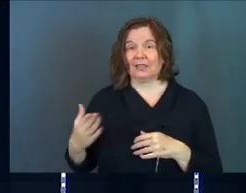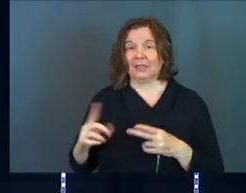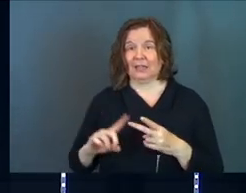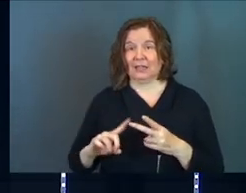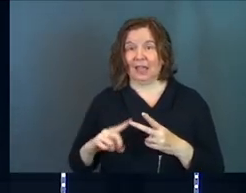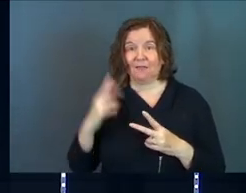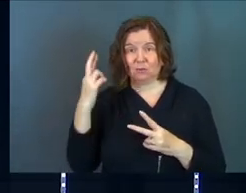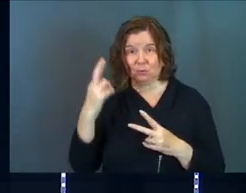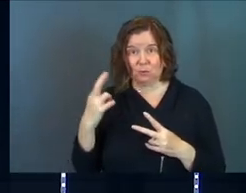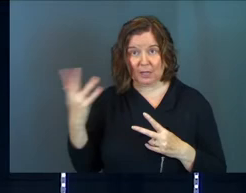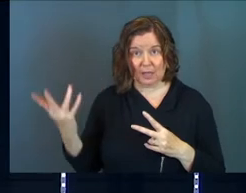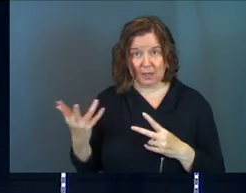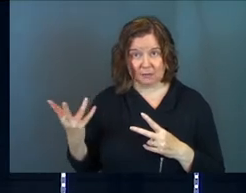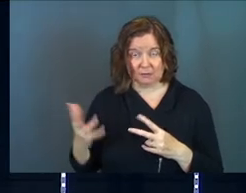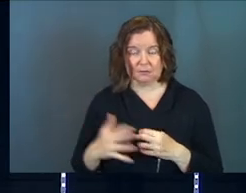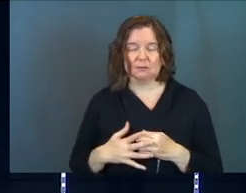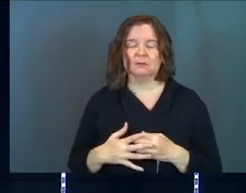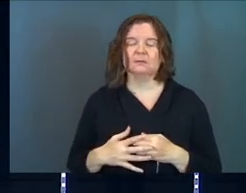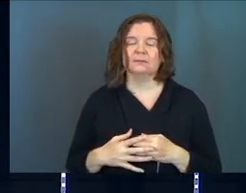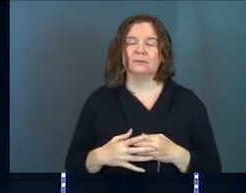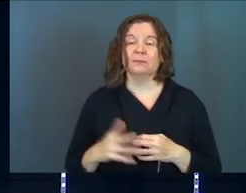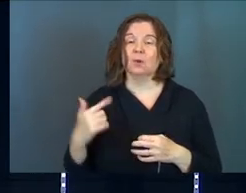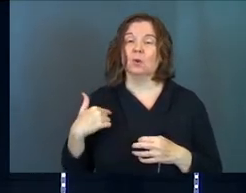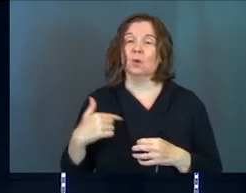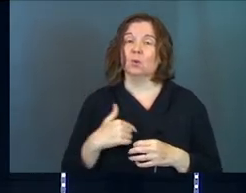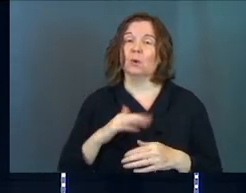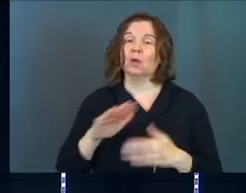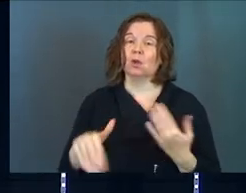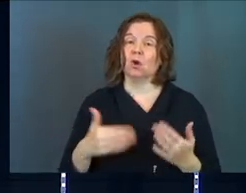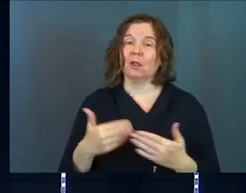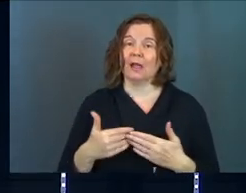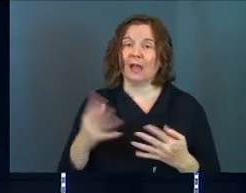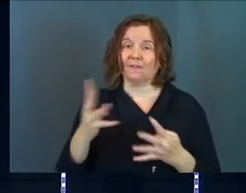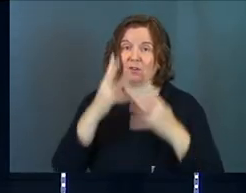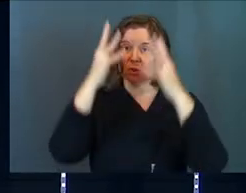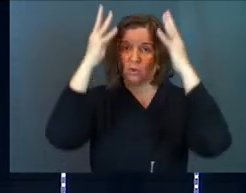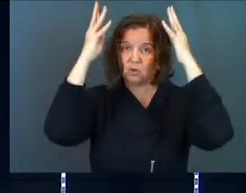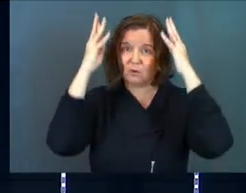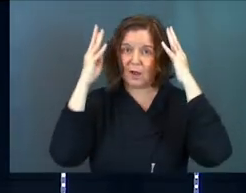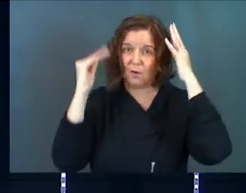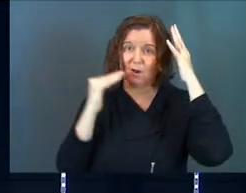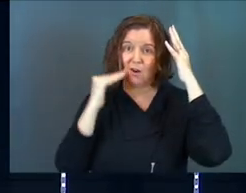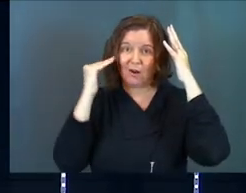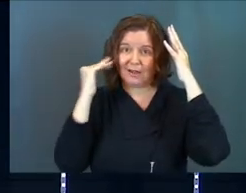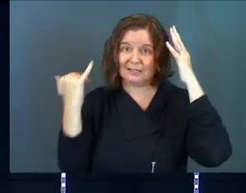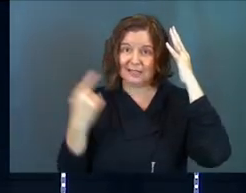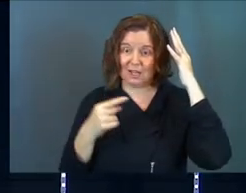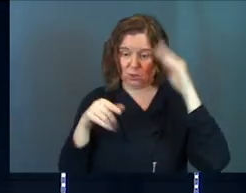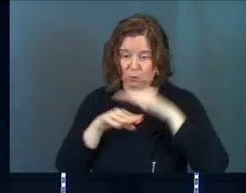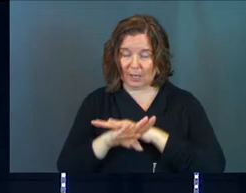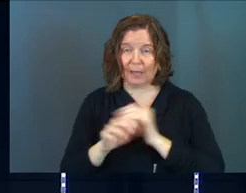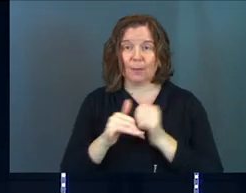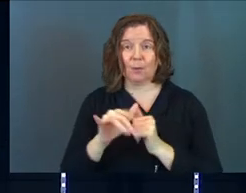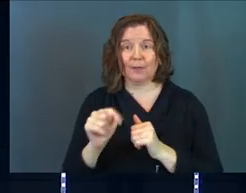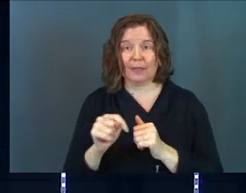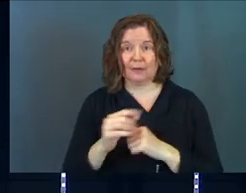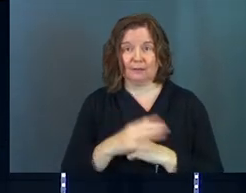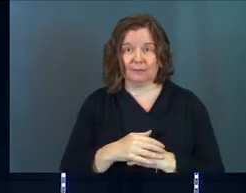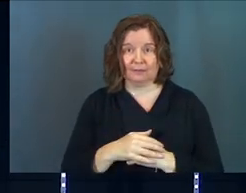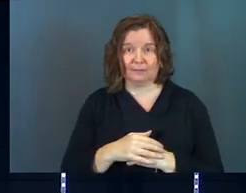to realize is that we all have a crown on our head today. You walked in with it.